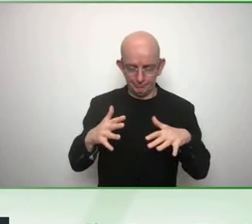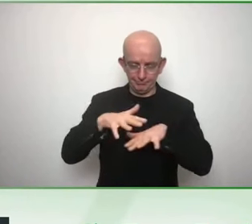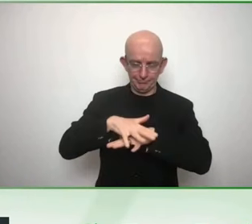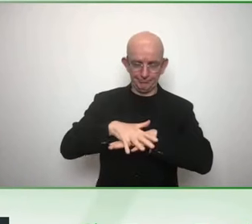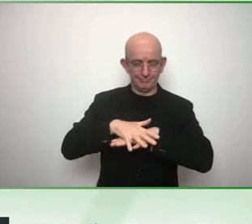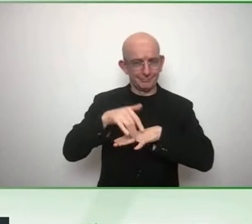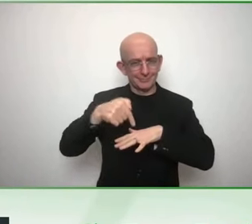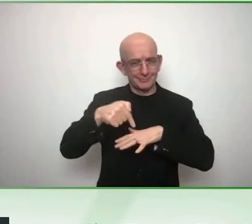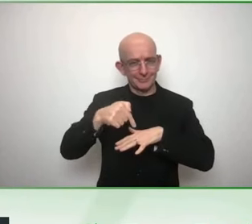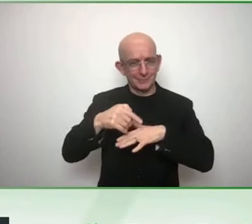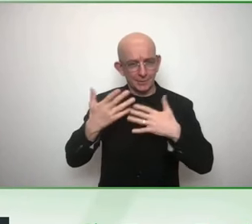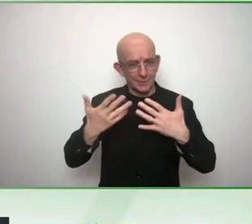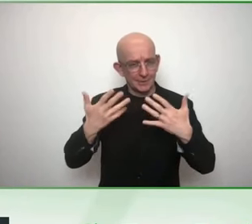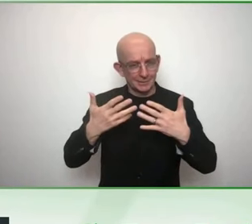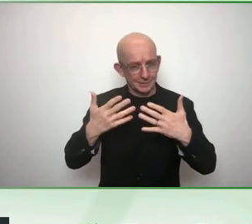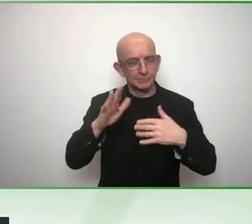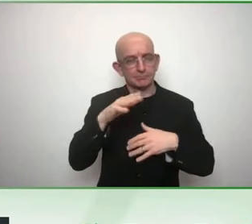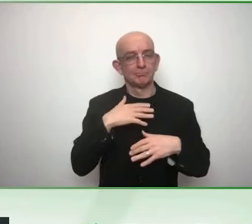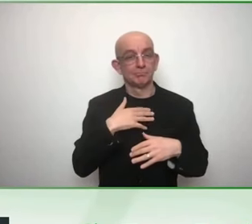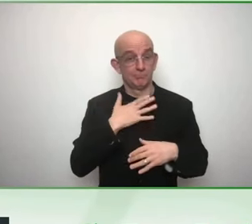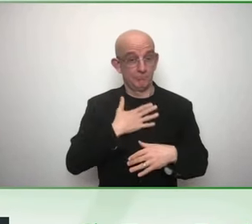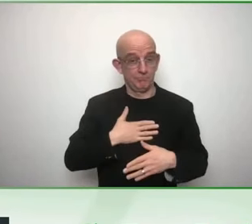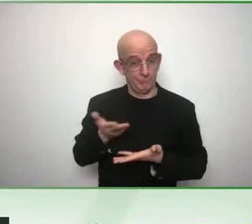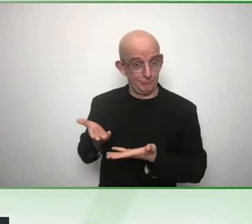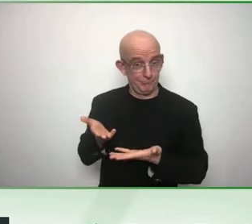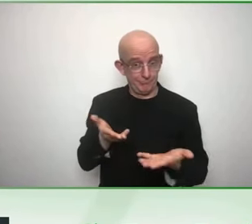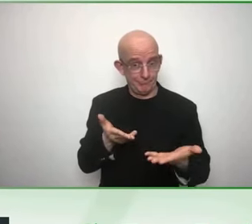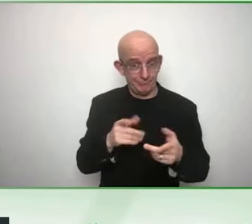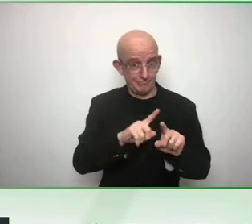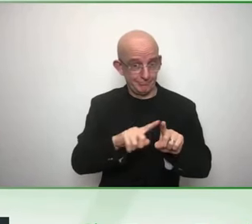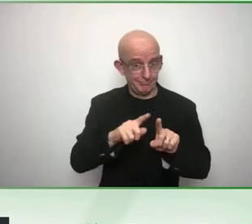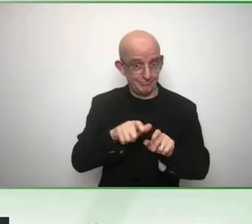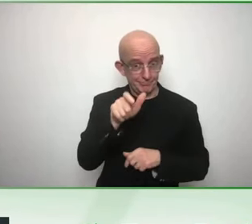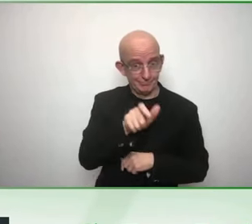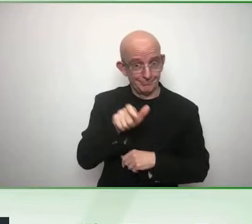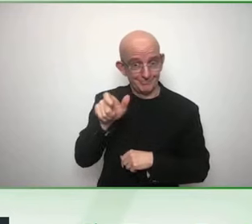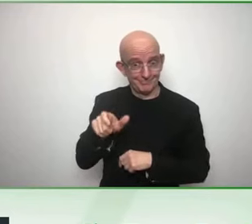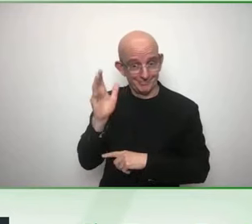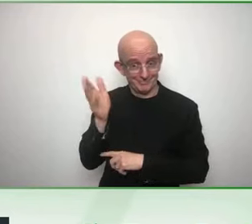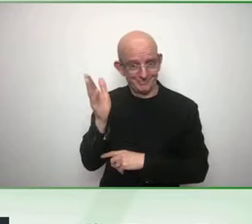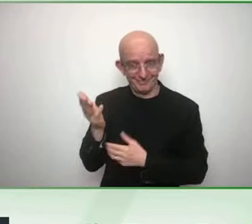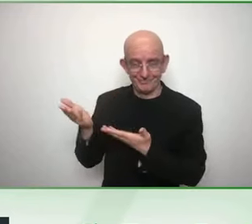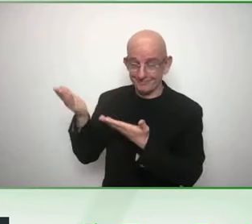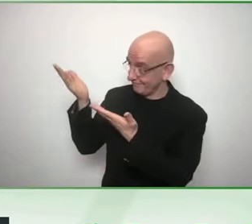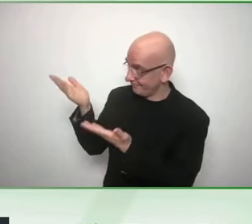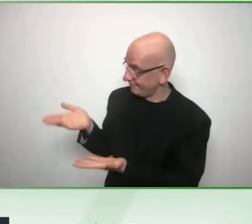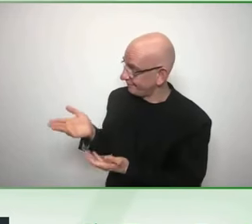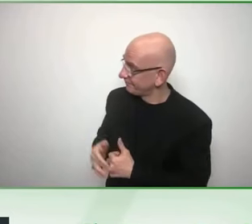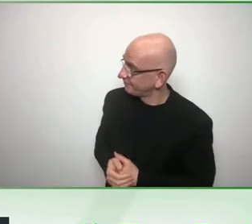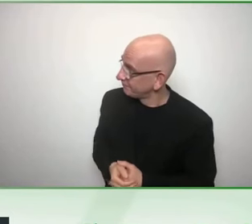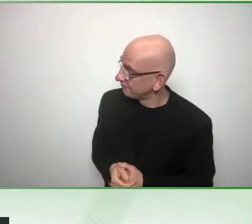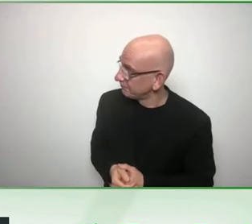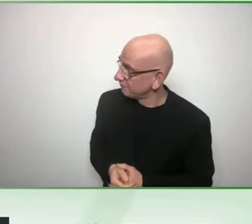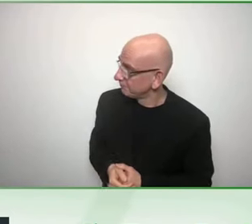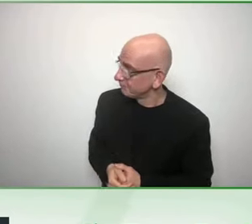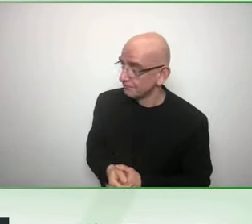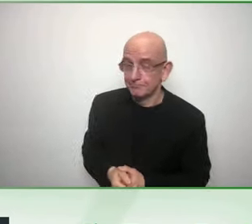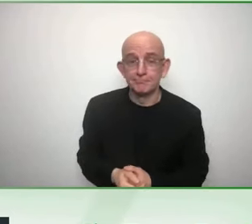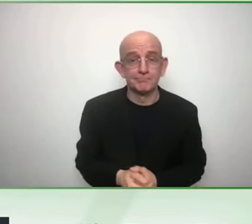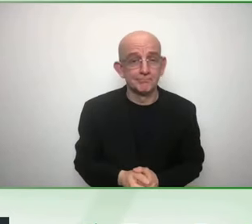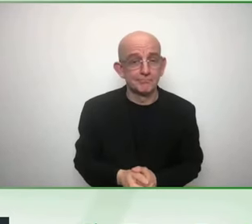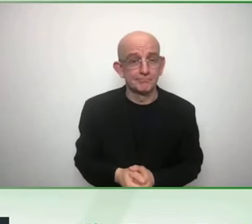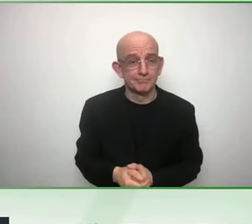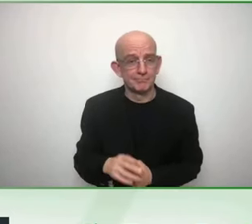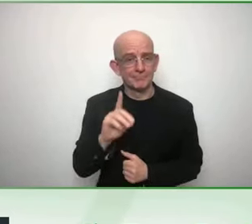Daniella Boss, who is unable to join us, has submitted a short video presentation. She's the Director of the Division for Social